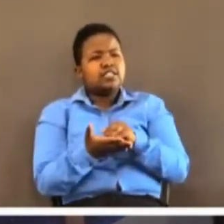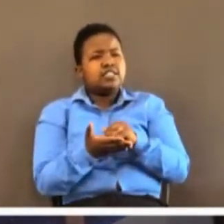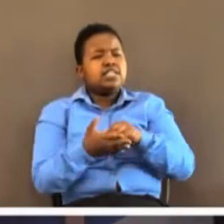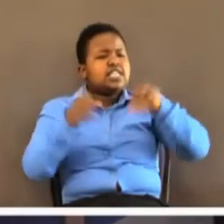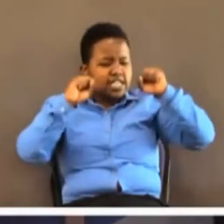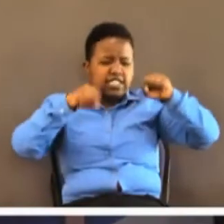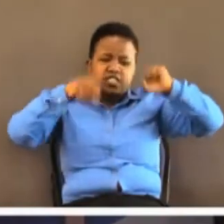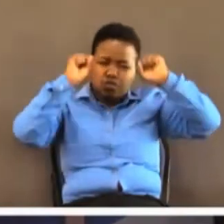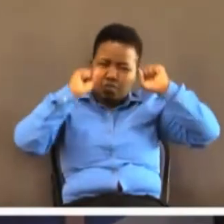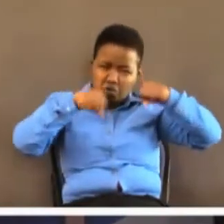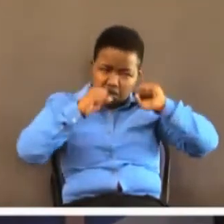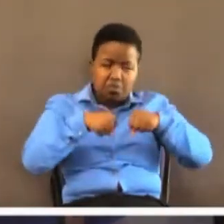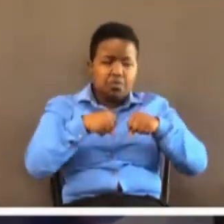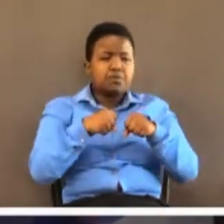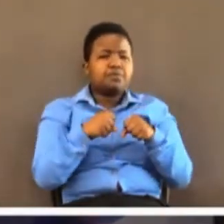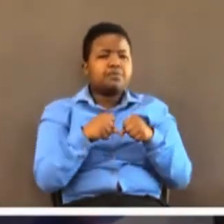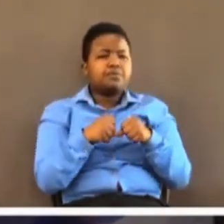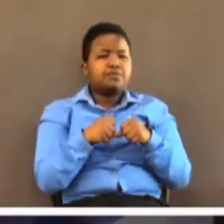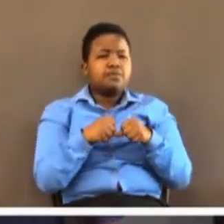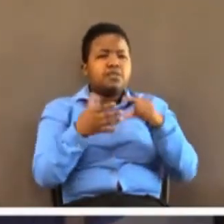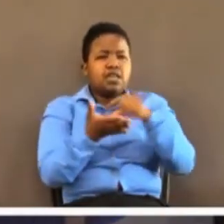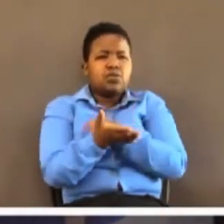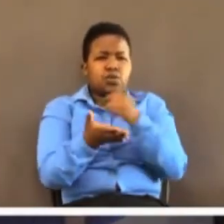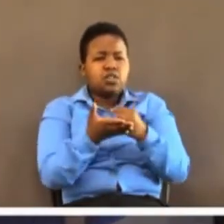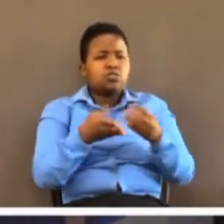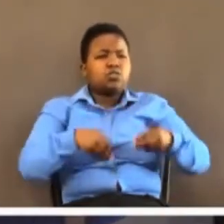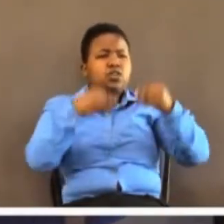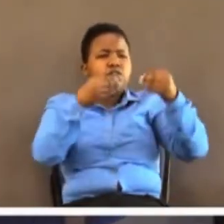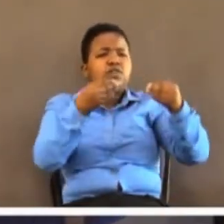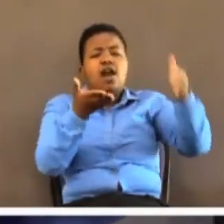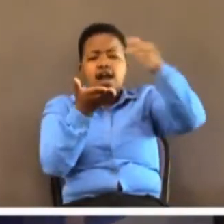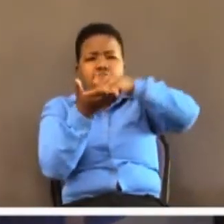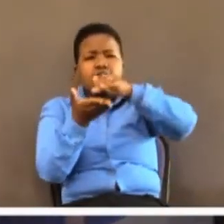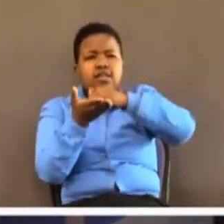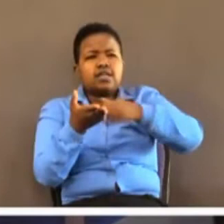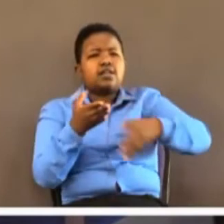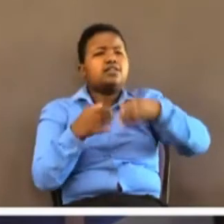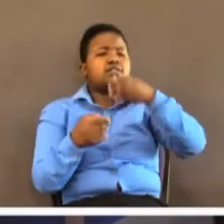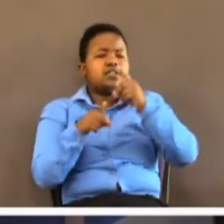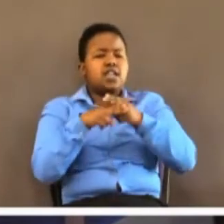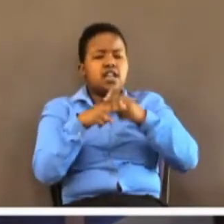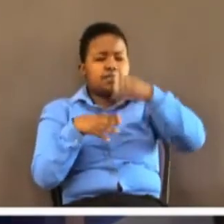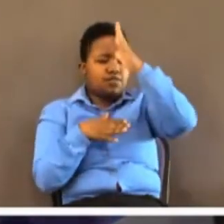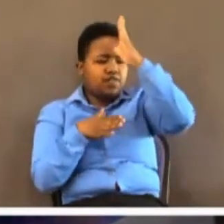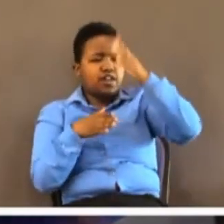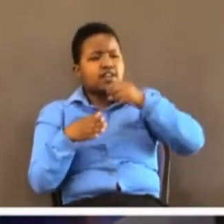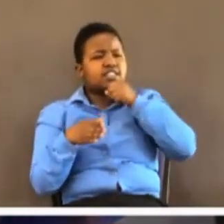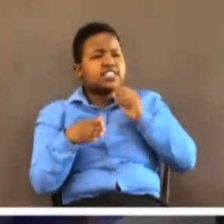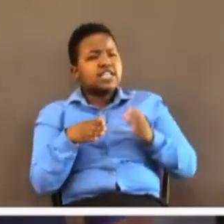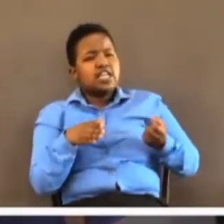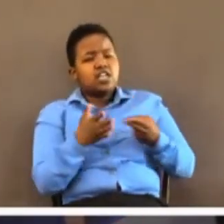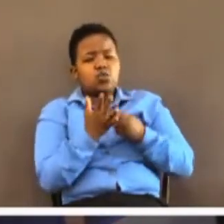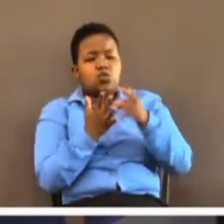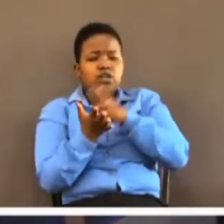And may God give you the grace to do it one more time in the name of the Father, the Son, and the Holy Spirit.